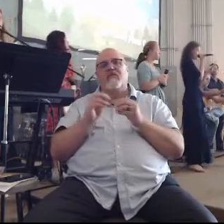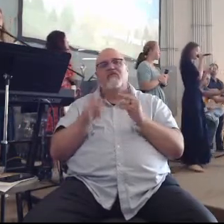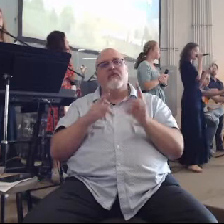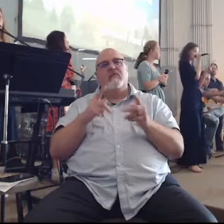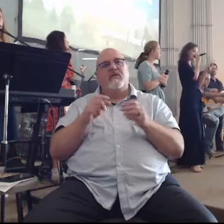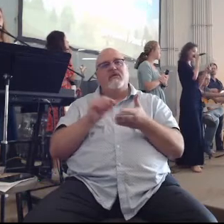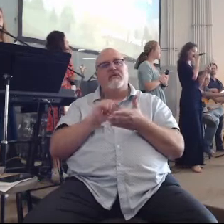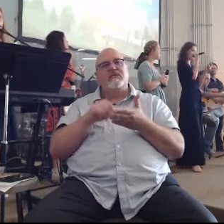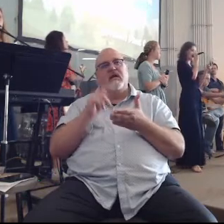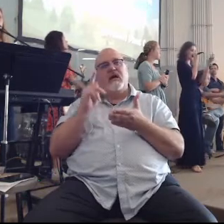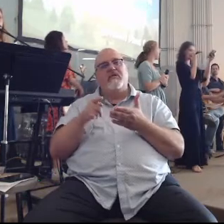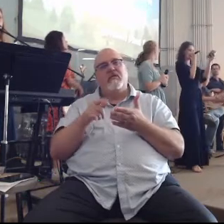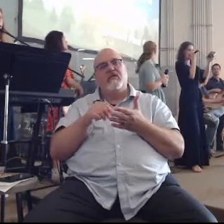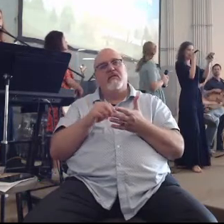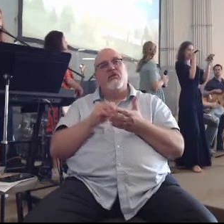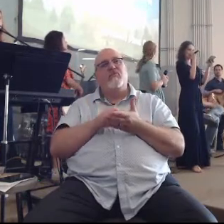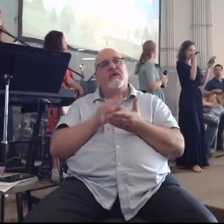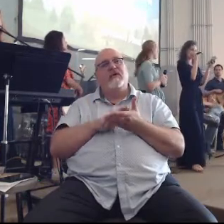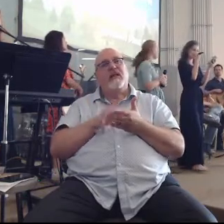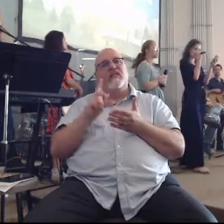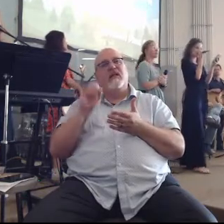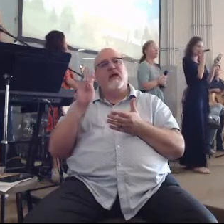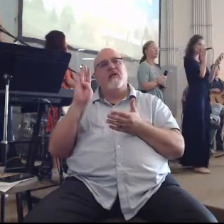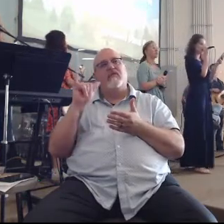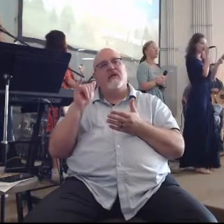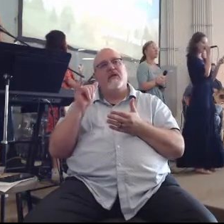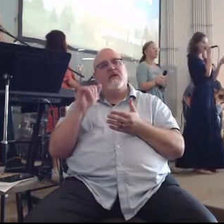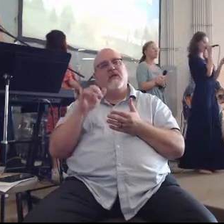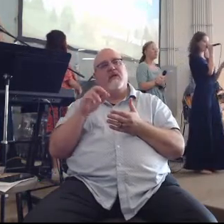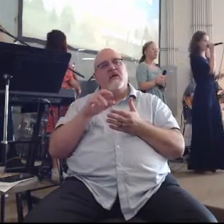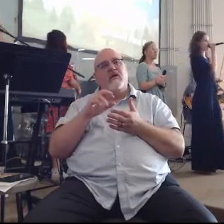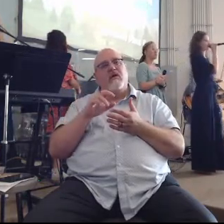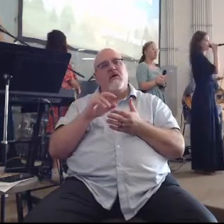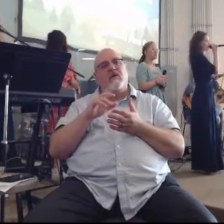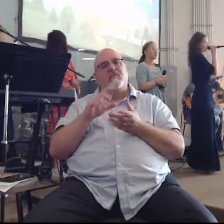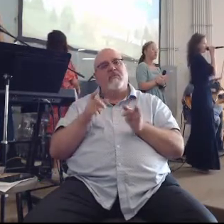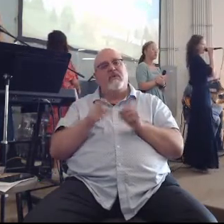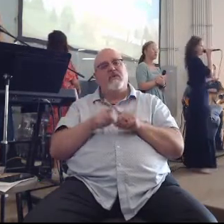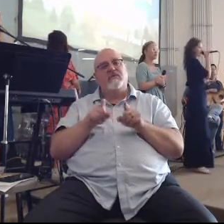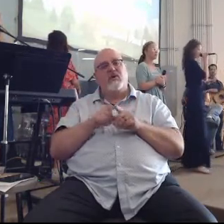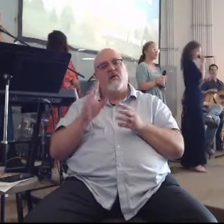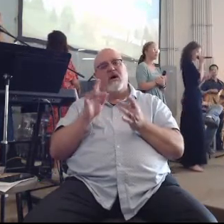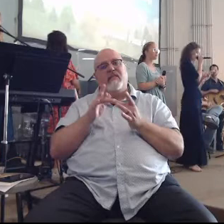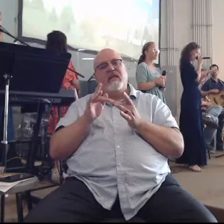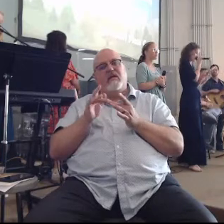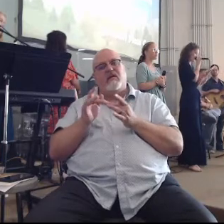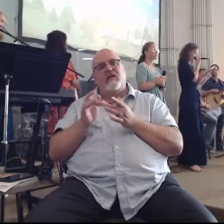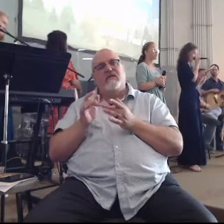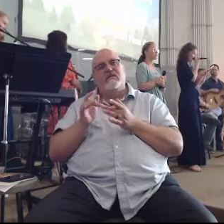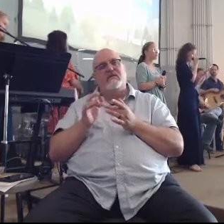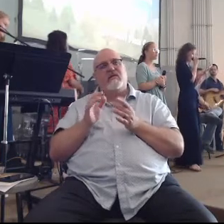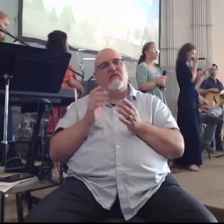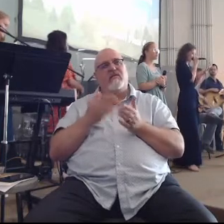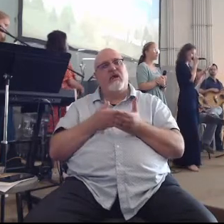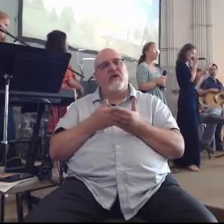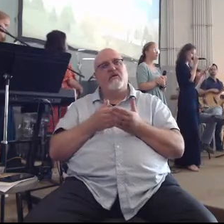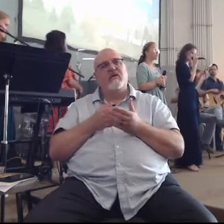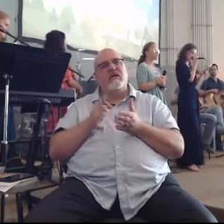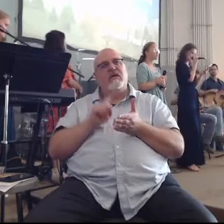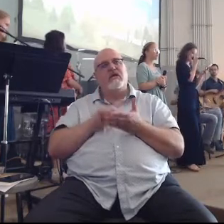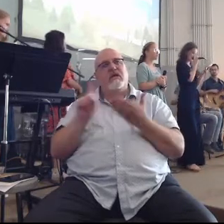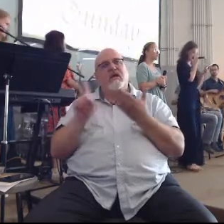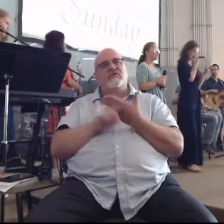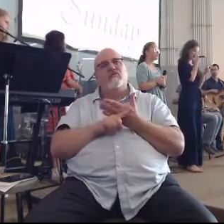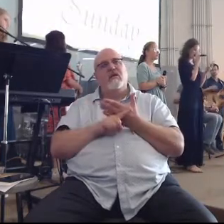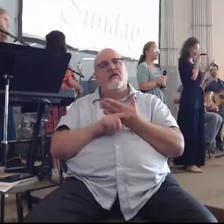up. There is stuff in the lobby for it. The registration forms. But you can also go on the website and get stuff there as well. So next